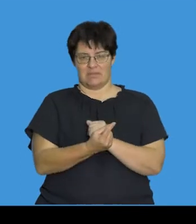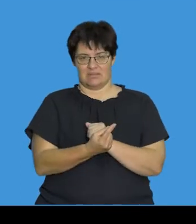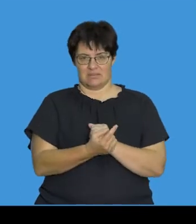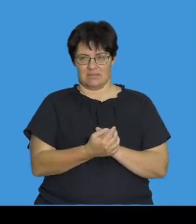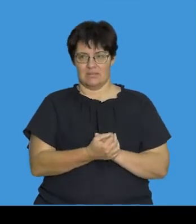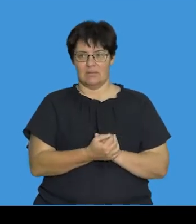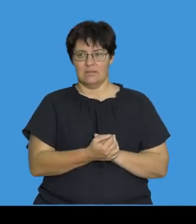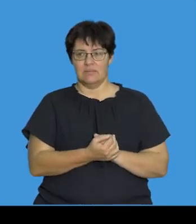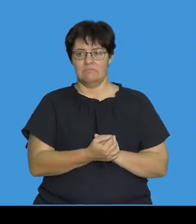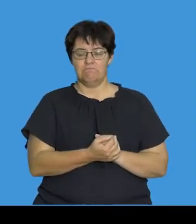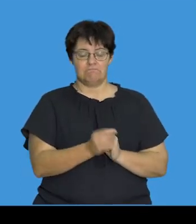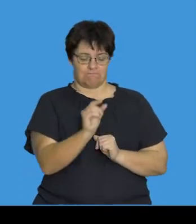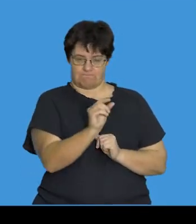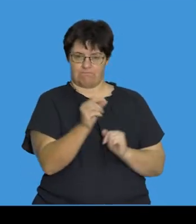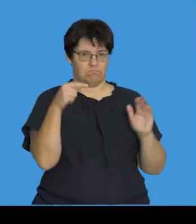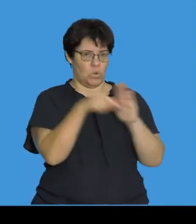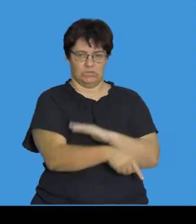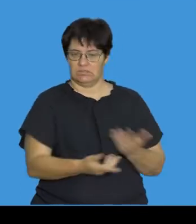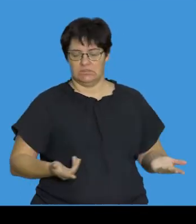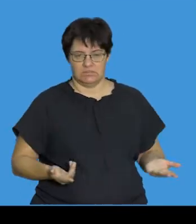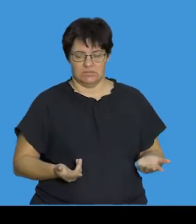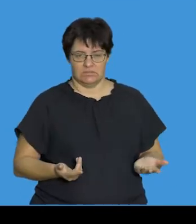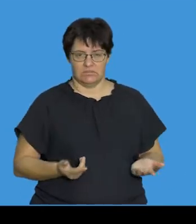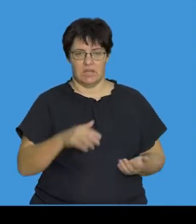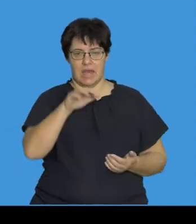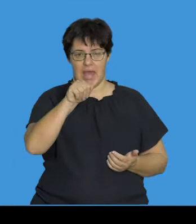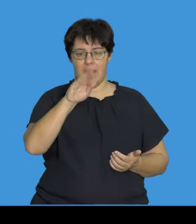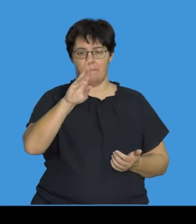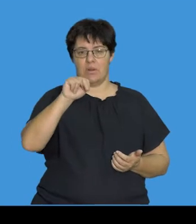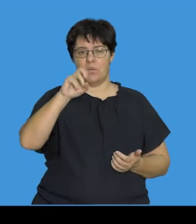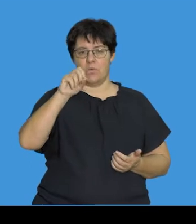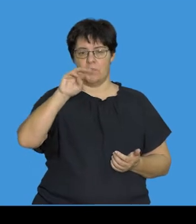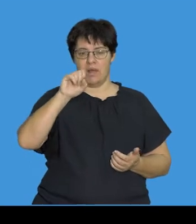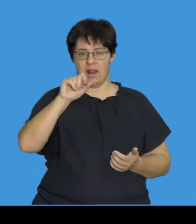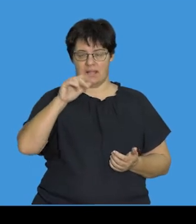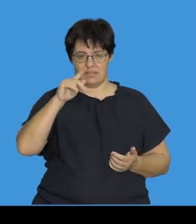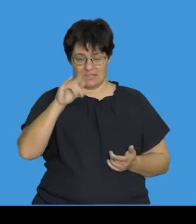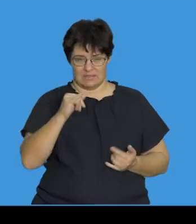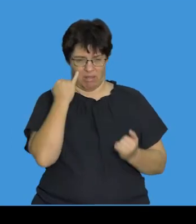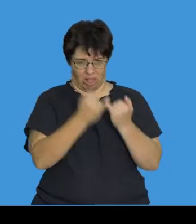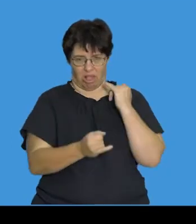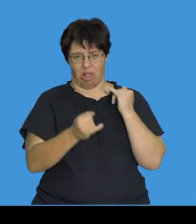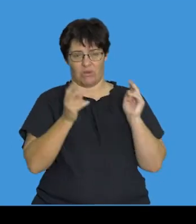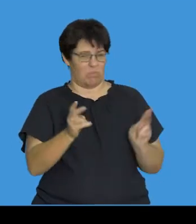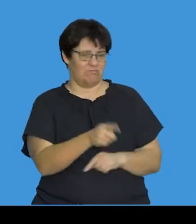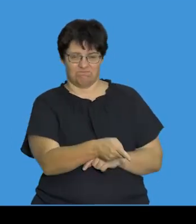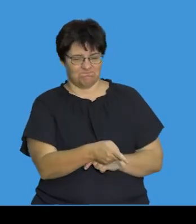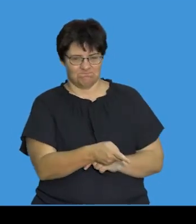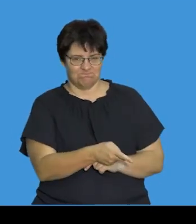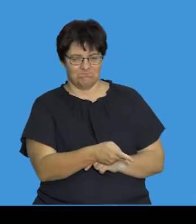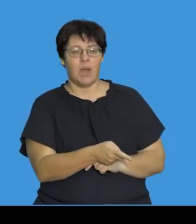or aberration. So, there's a piece that has been lost. That's an abnormality that has occurred. That's a gene mutation.